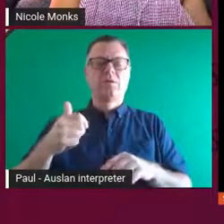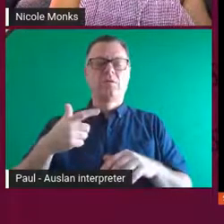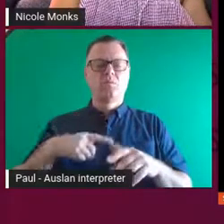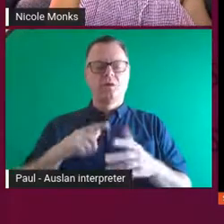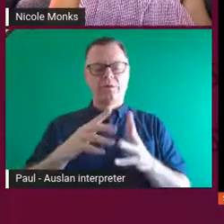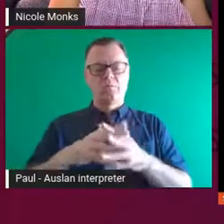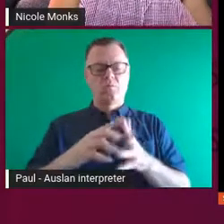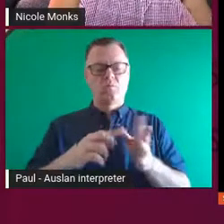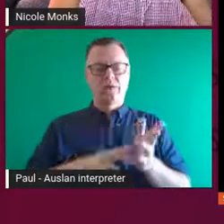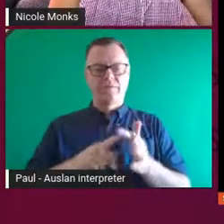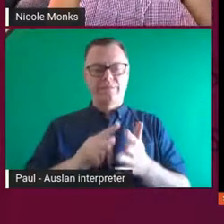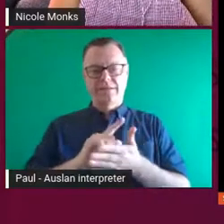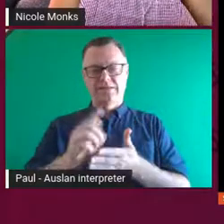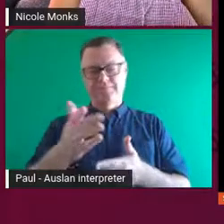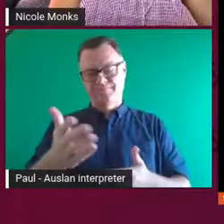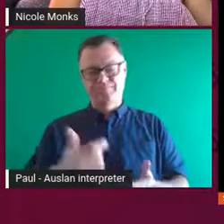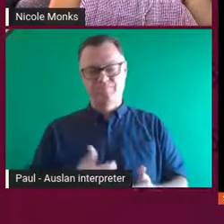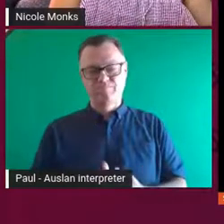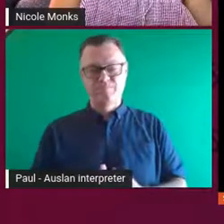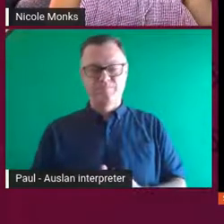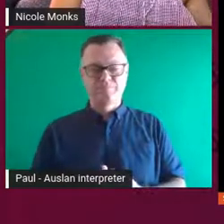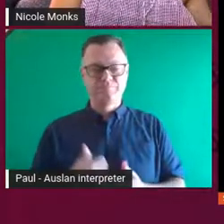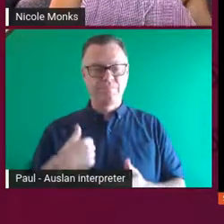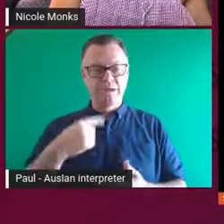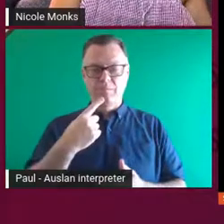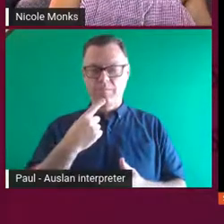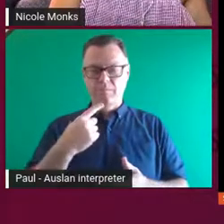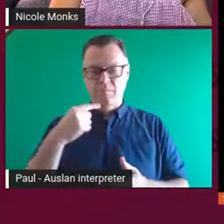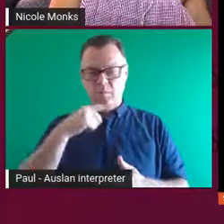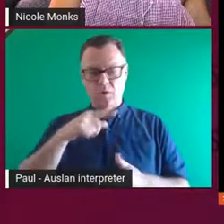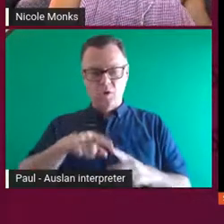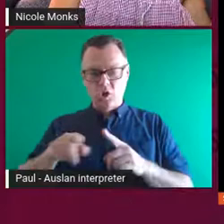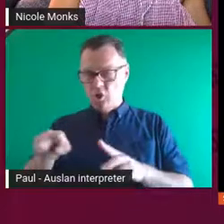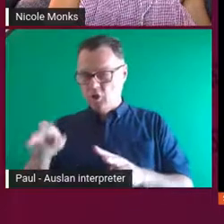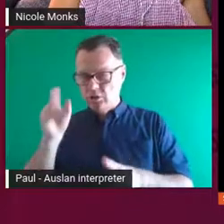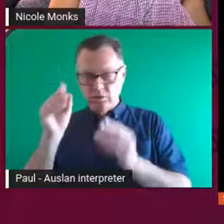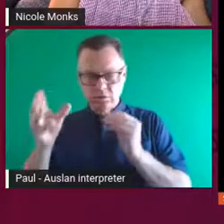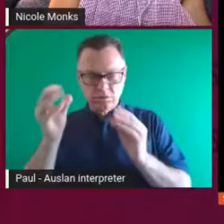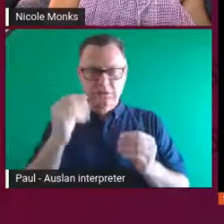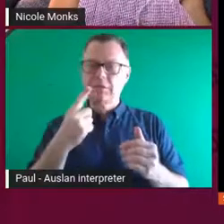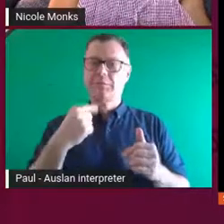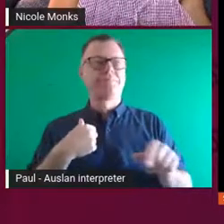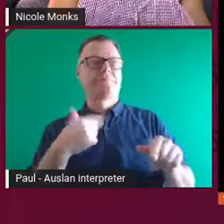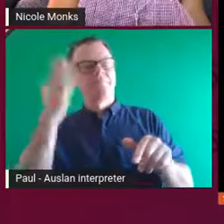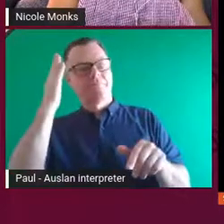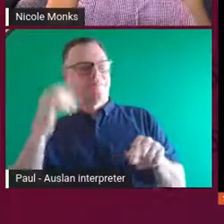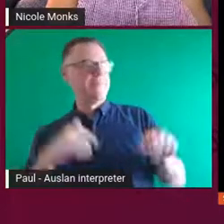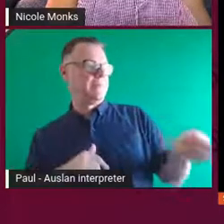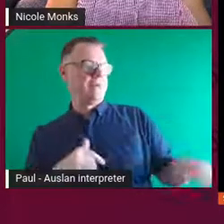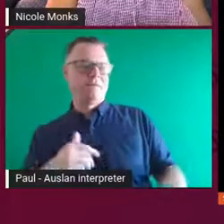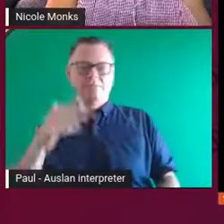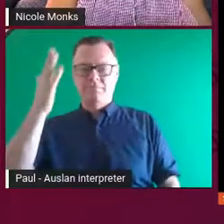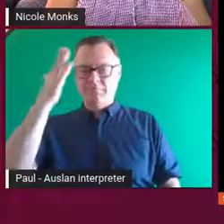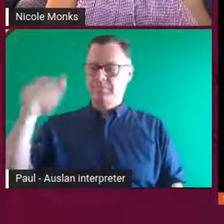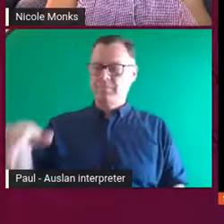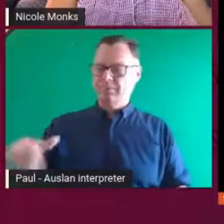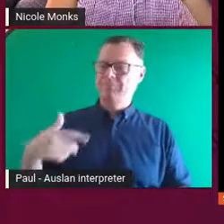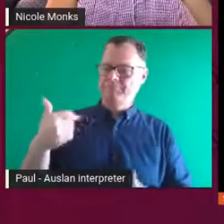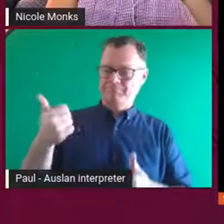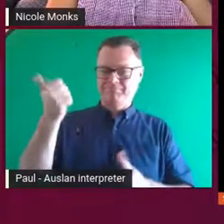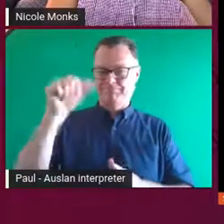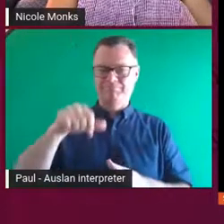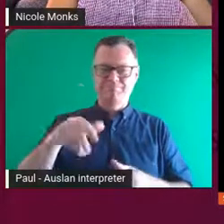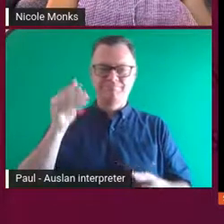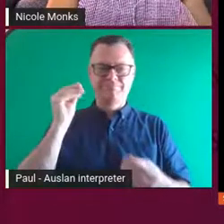now. But it's been an absolutely lovely practice. And that